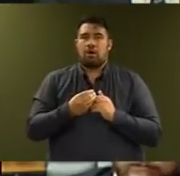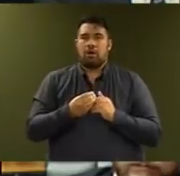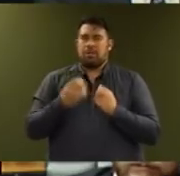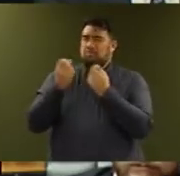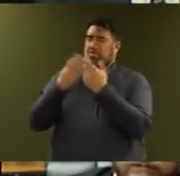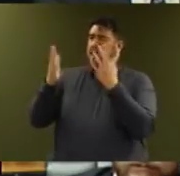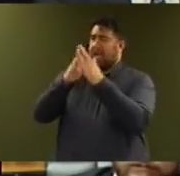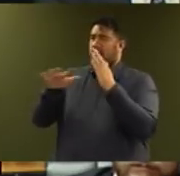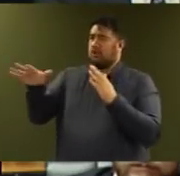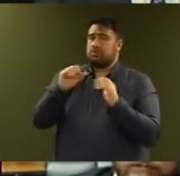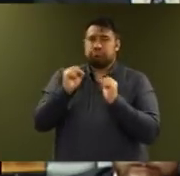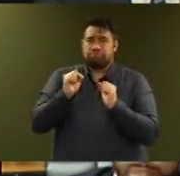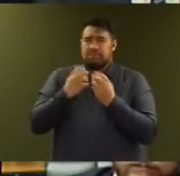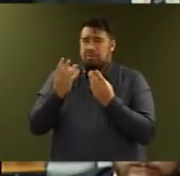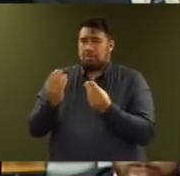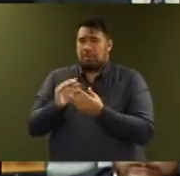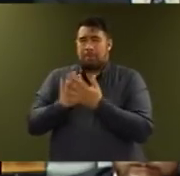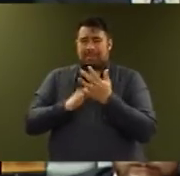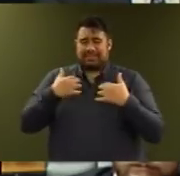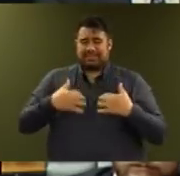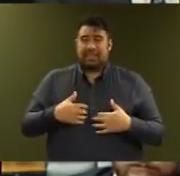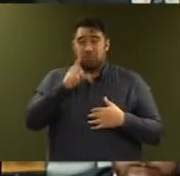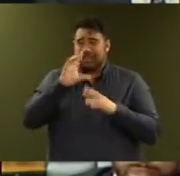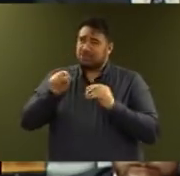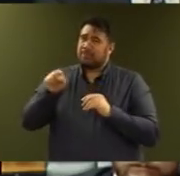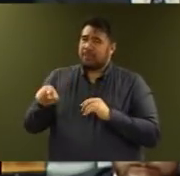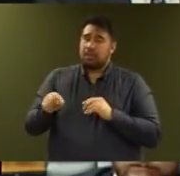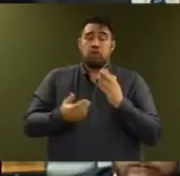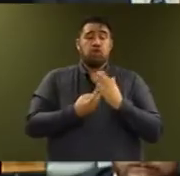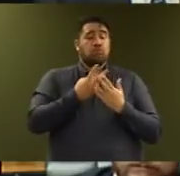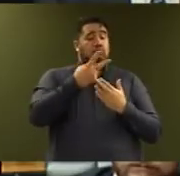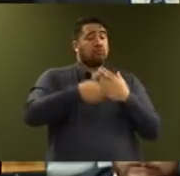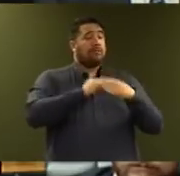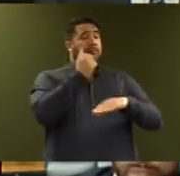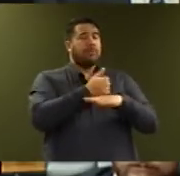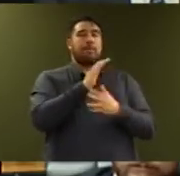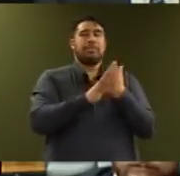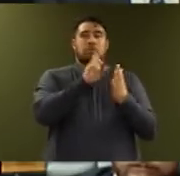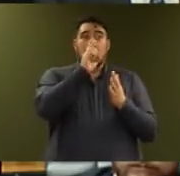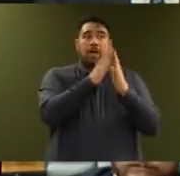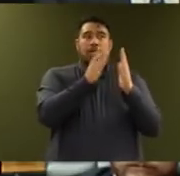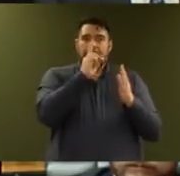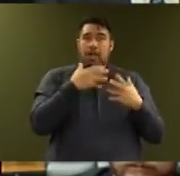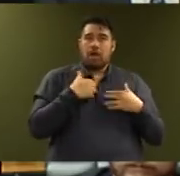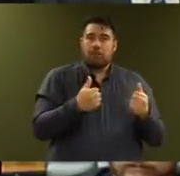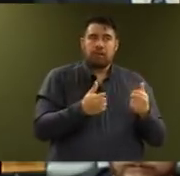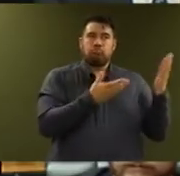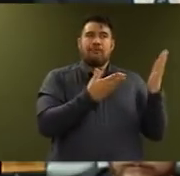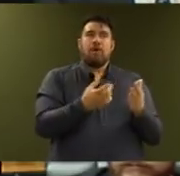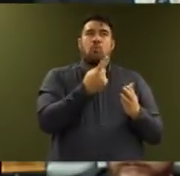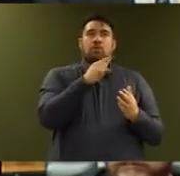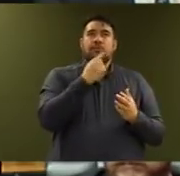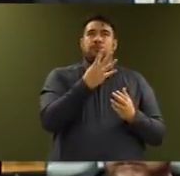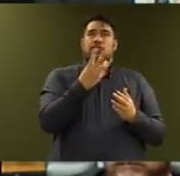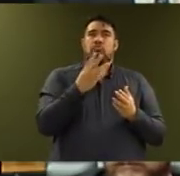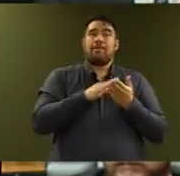and damp, leading to preventable diseases. A new programme to make Kiwi homes healthier will provide $143 million